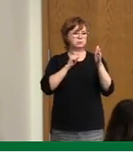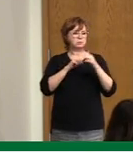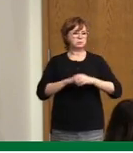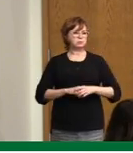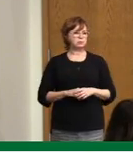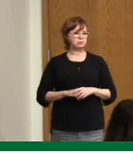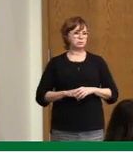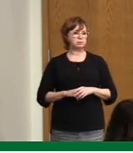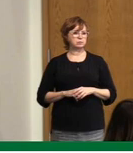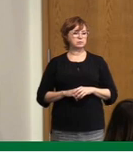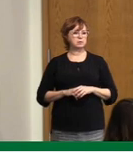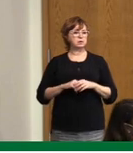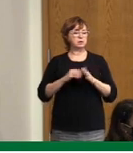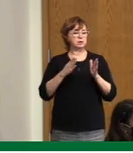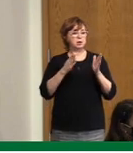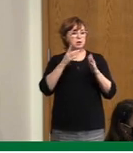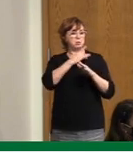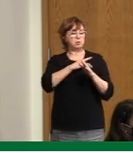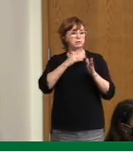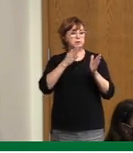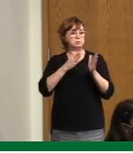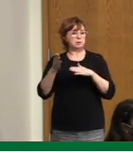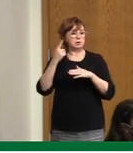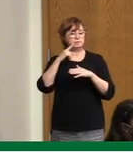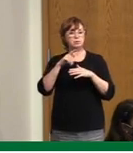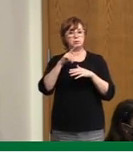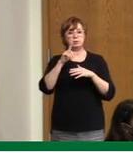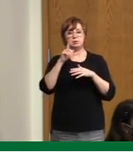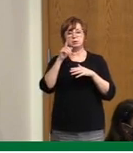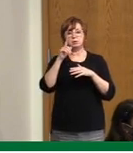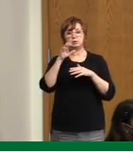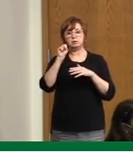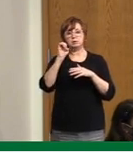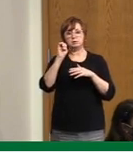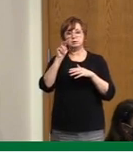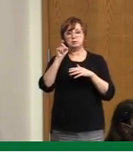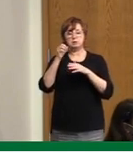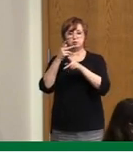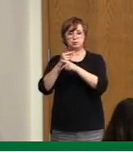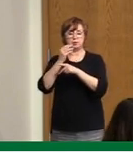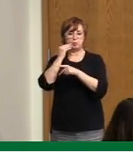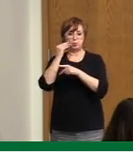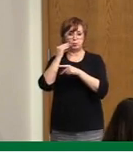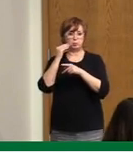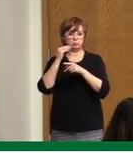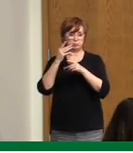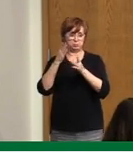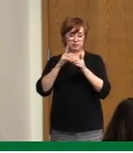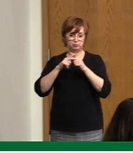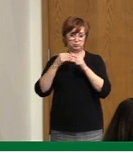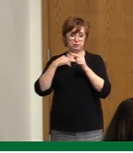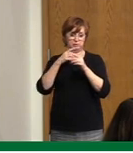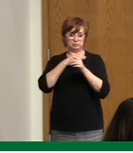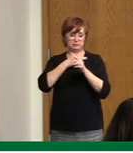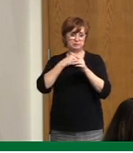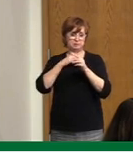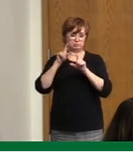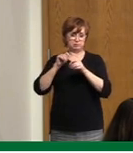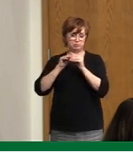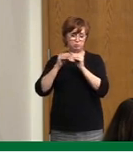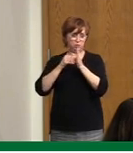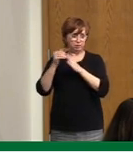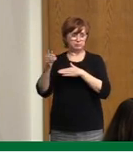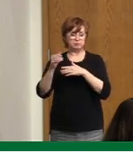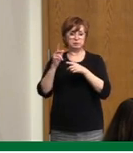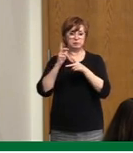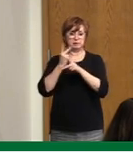-19 outbreaks in long-term care facilities? And are there plans to implement frequent testing at those facilities for staff to ensure that